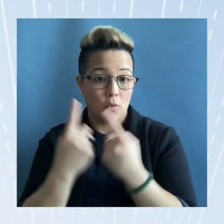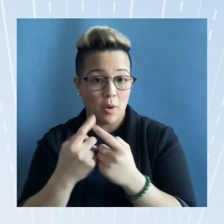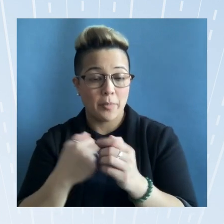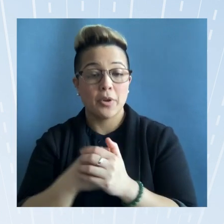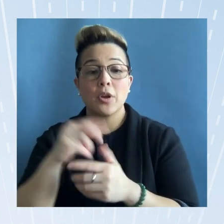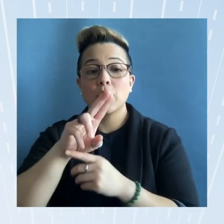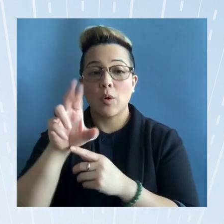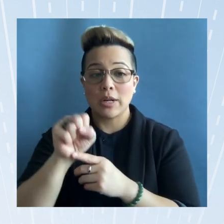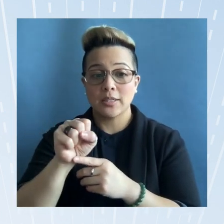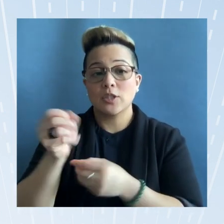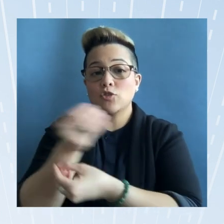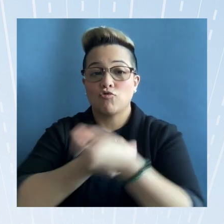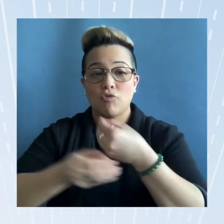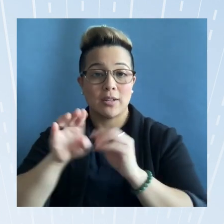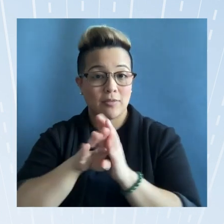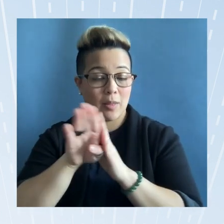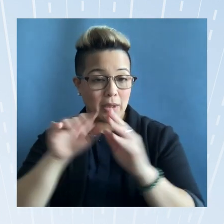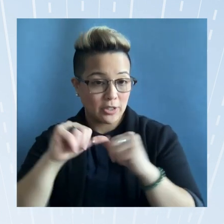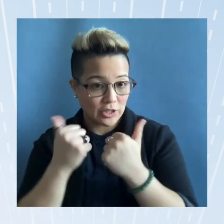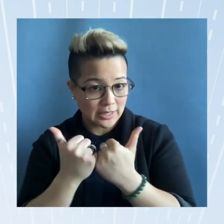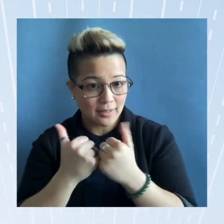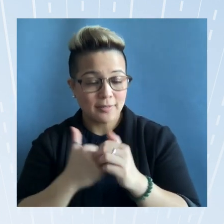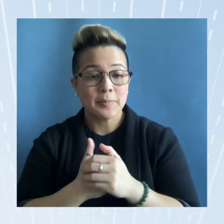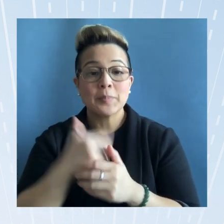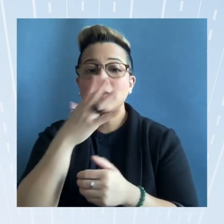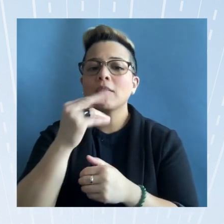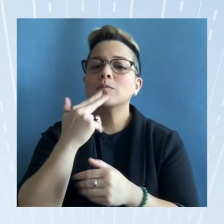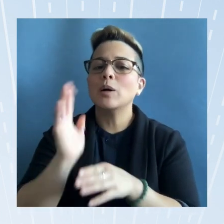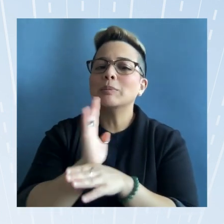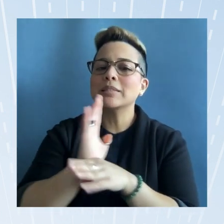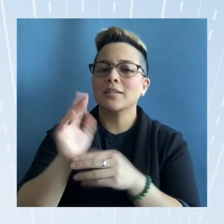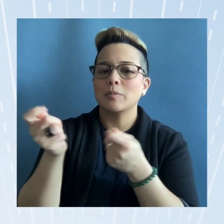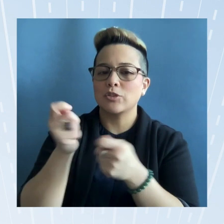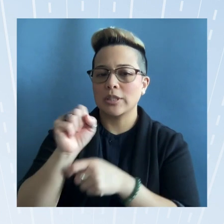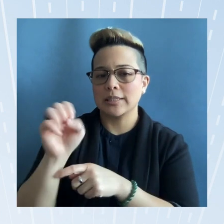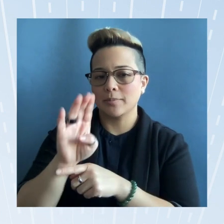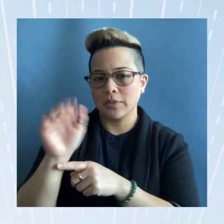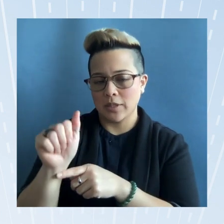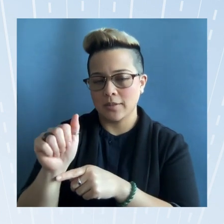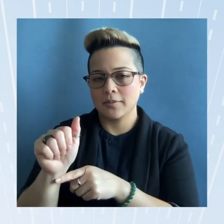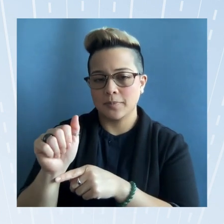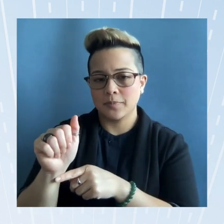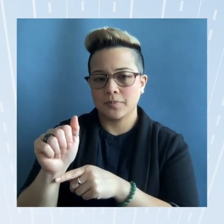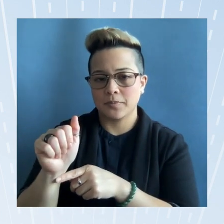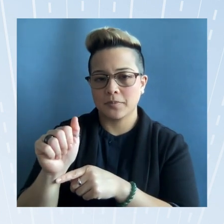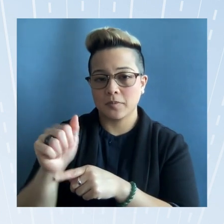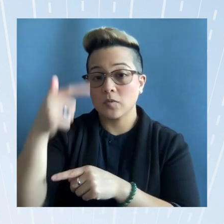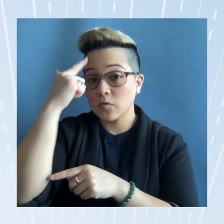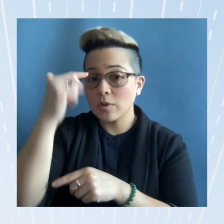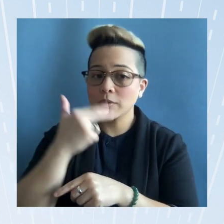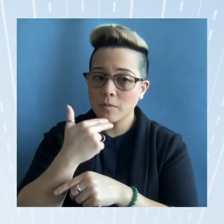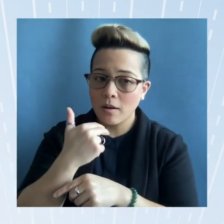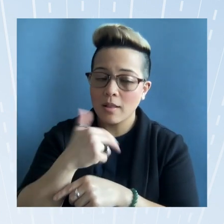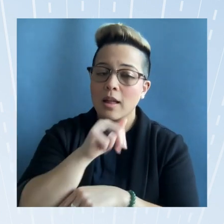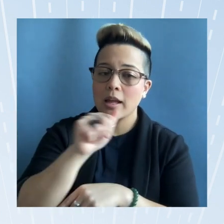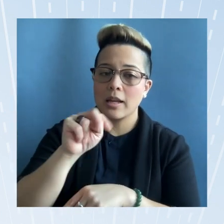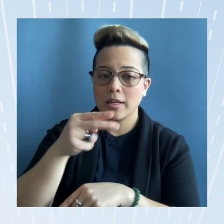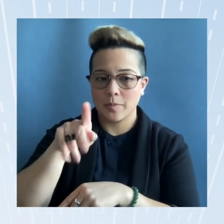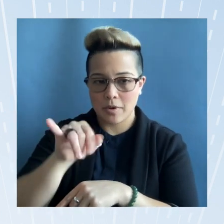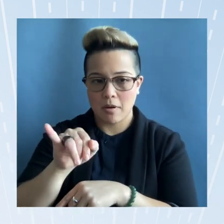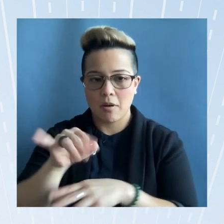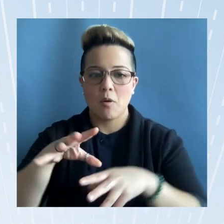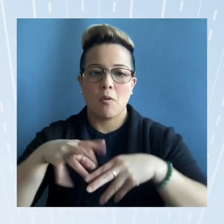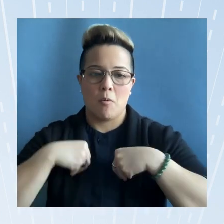states trade and development agency united and the small business administration for small a and hpi